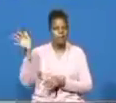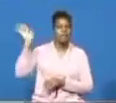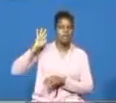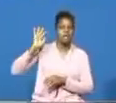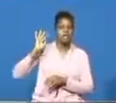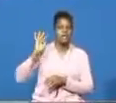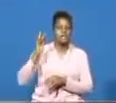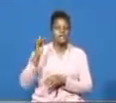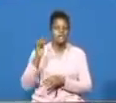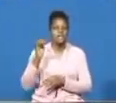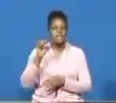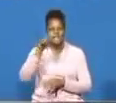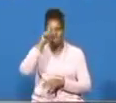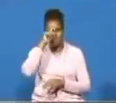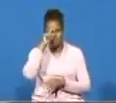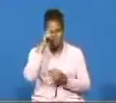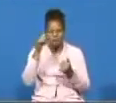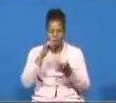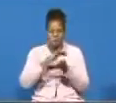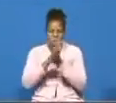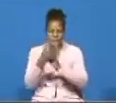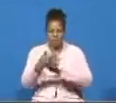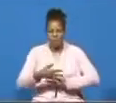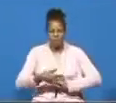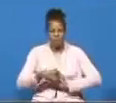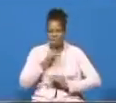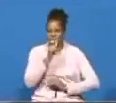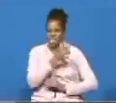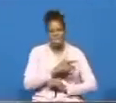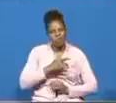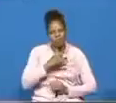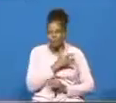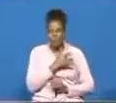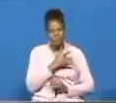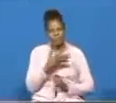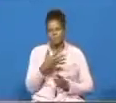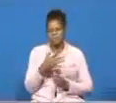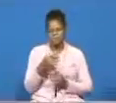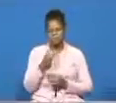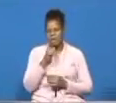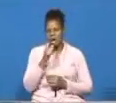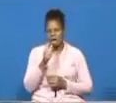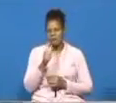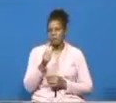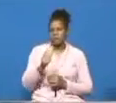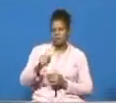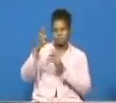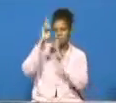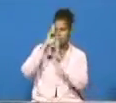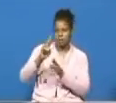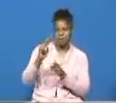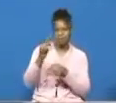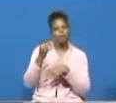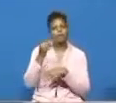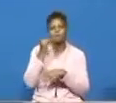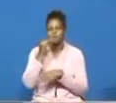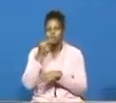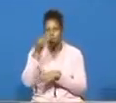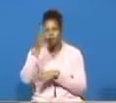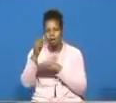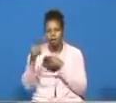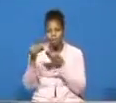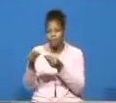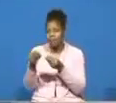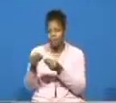had become ungrateful now they were disrespecting a god's bread which he had provided for them which were